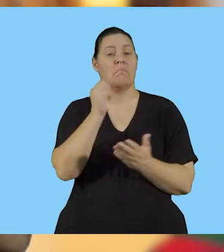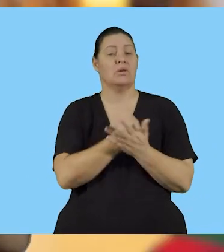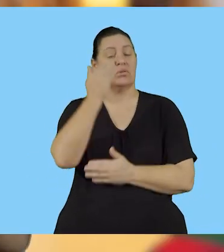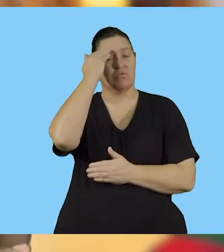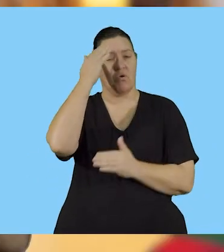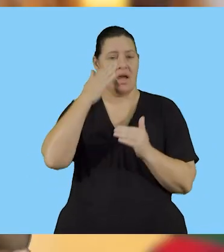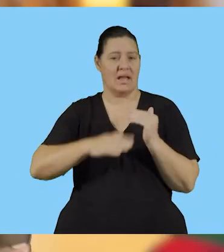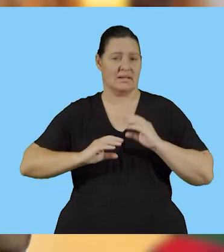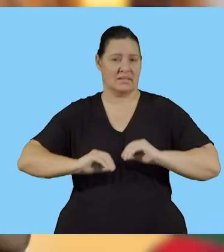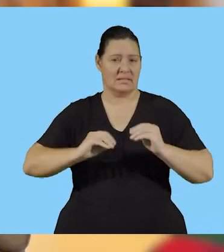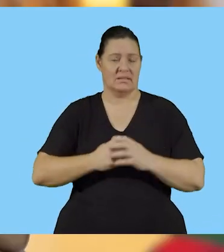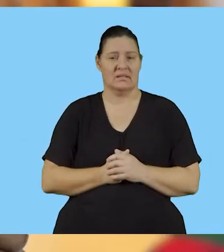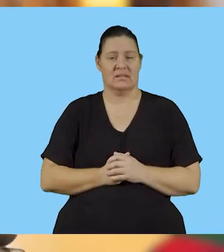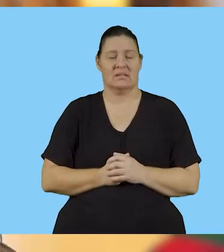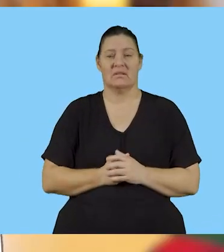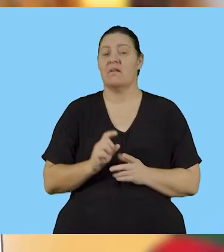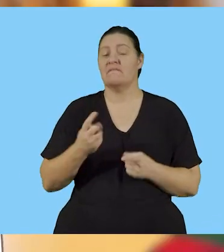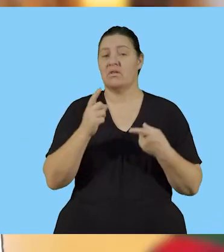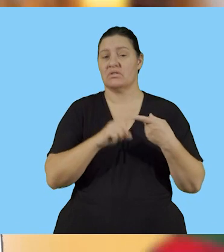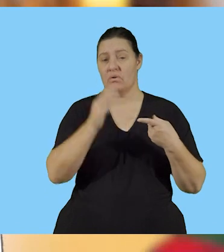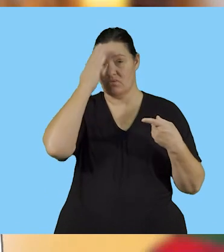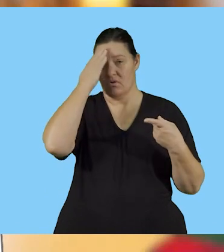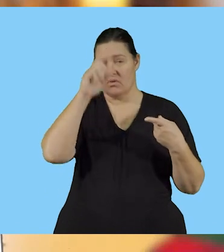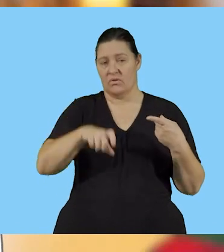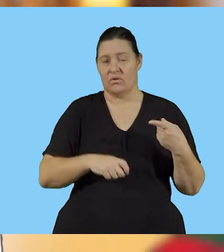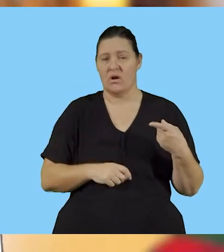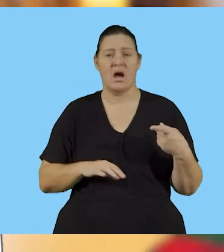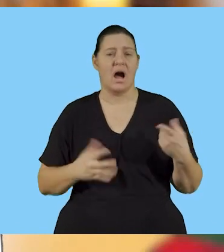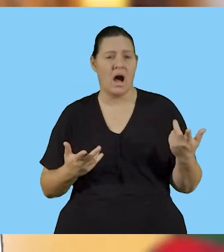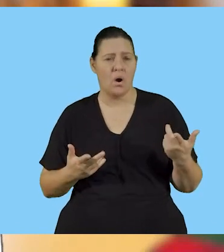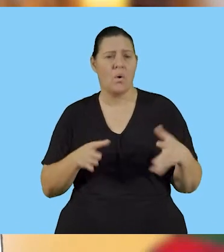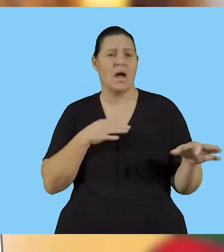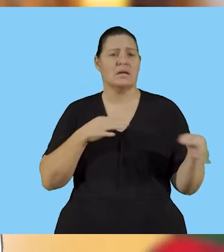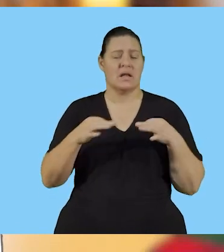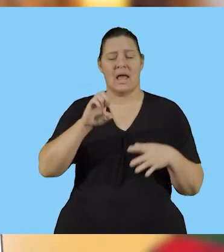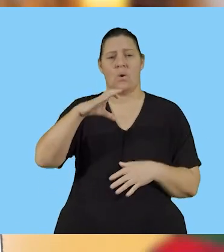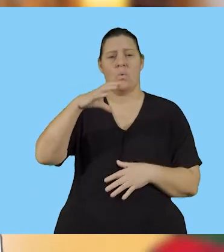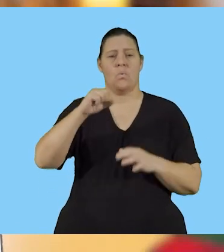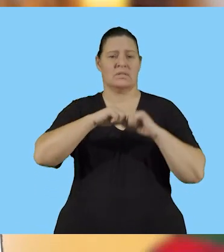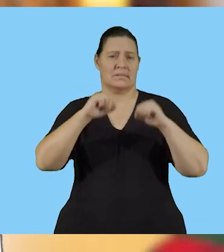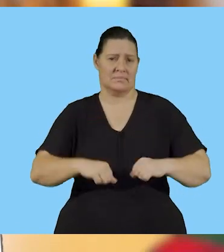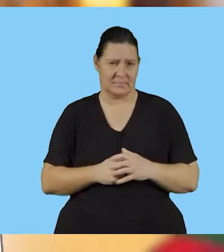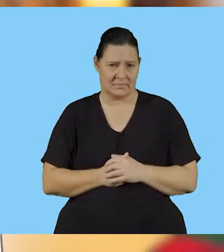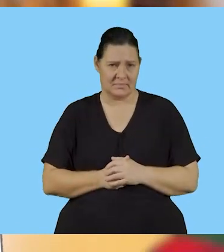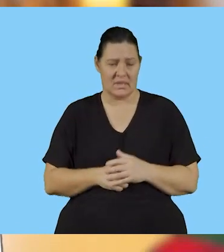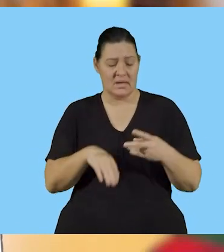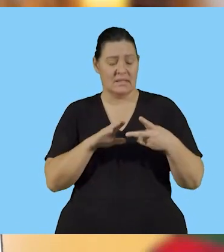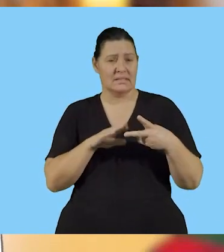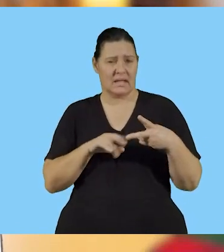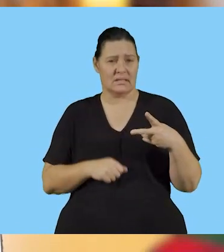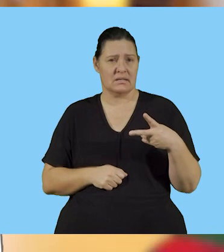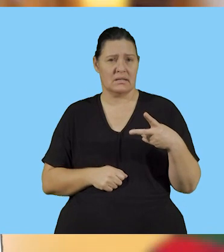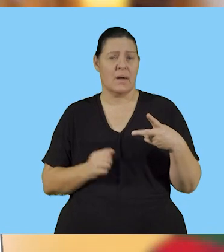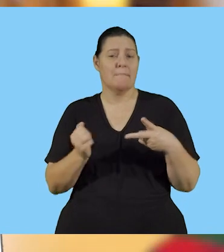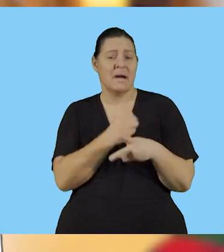you need to know by the end of this lesson. Well, the first thing that you need to know is how to define an ecosystem. Secondly,